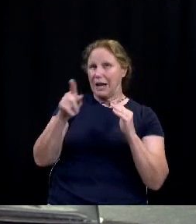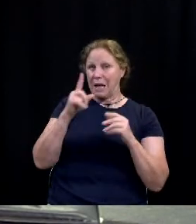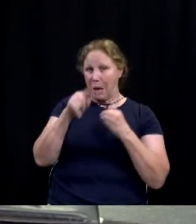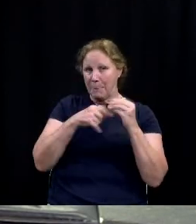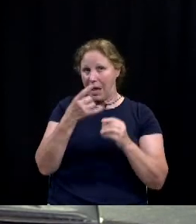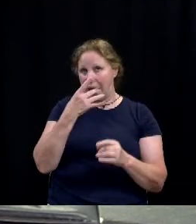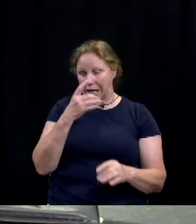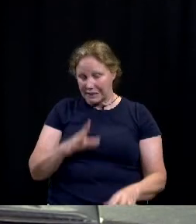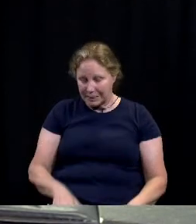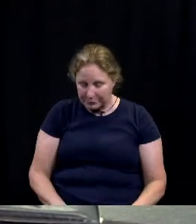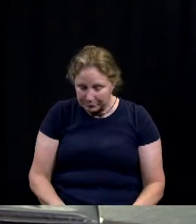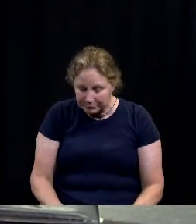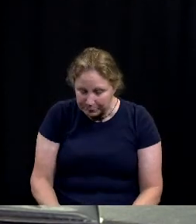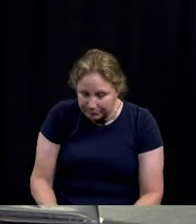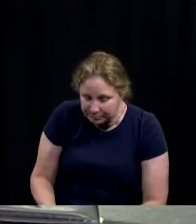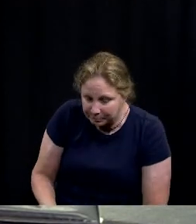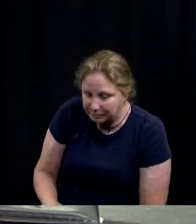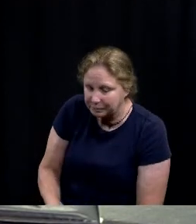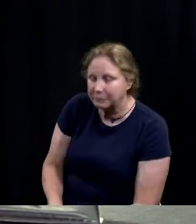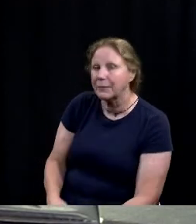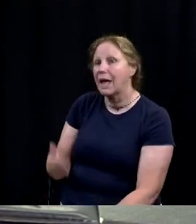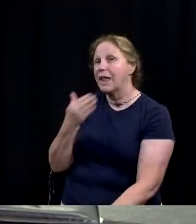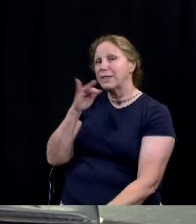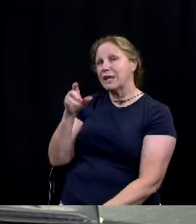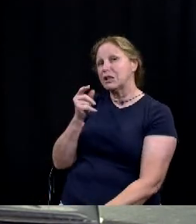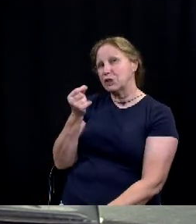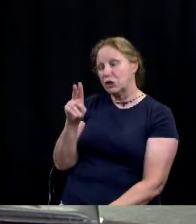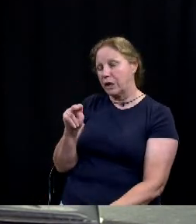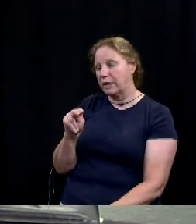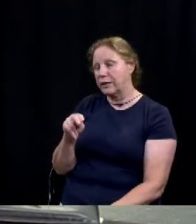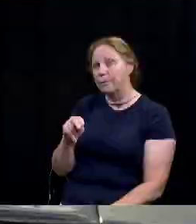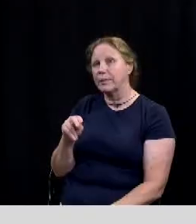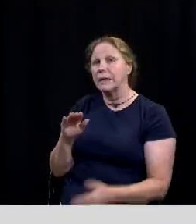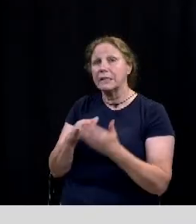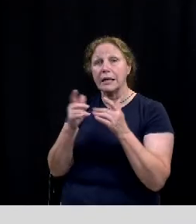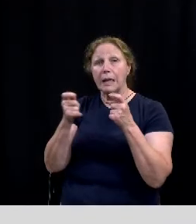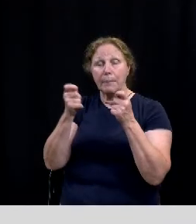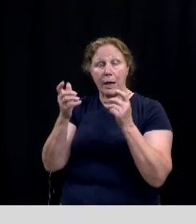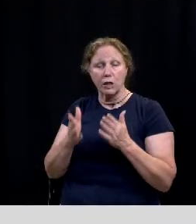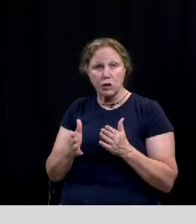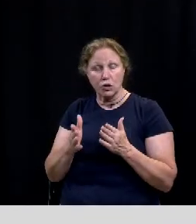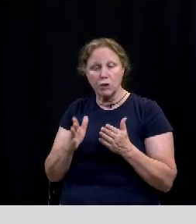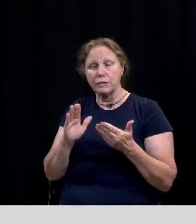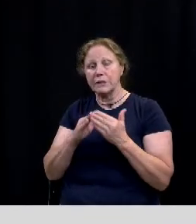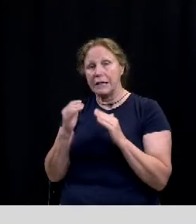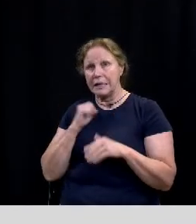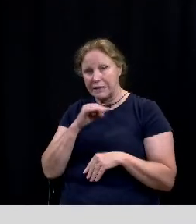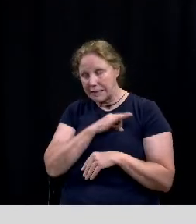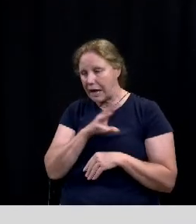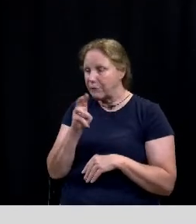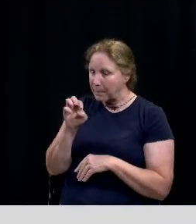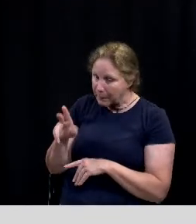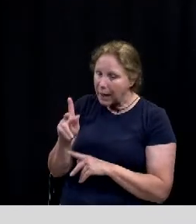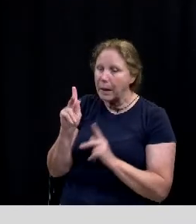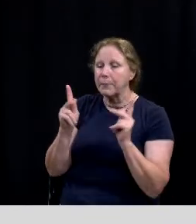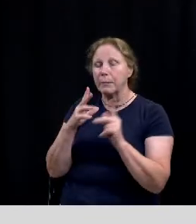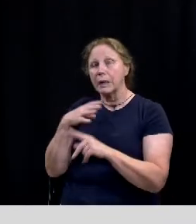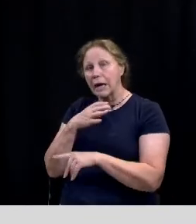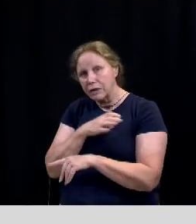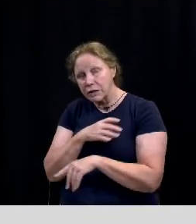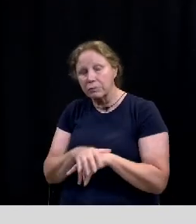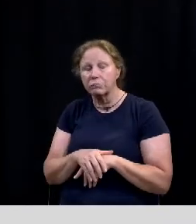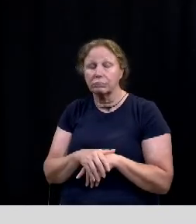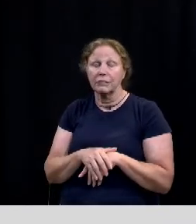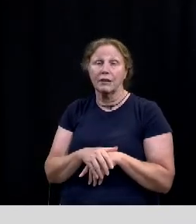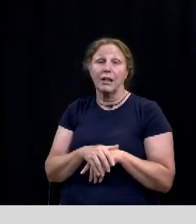the lighting uh thank you jonathan uh city management uh city staff mayor members of council uh we're really